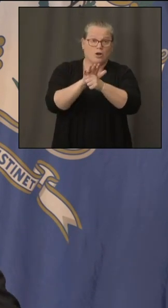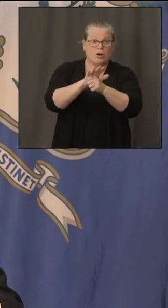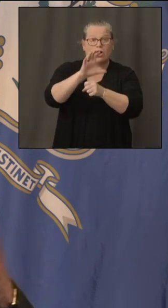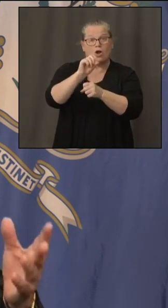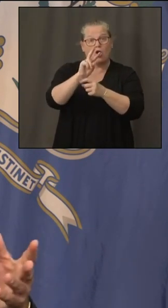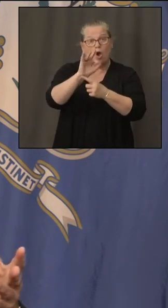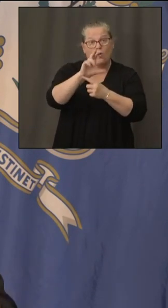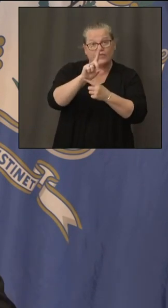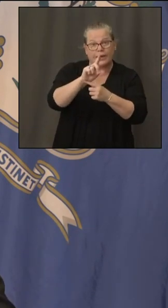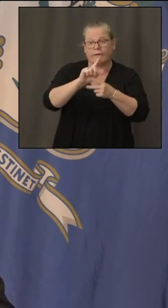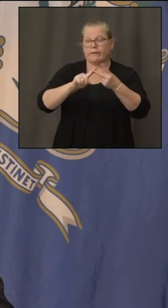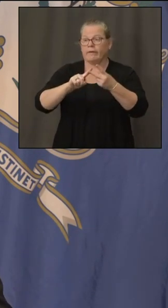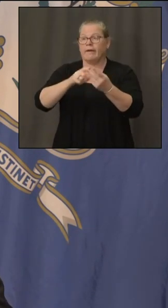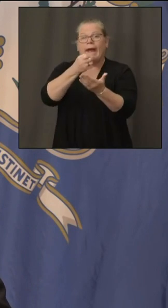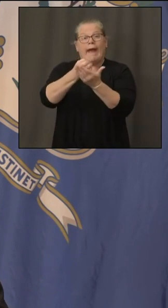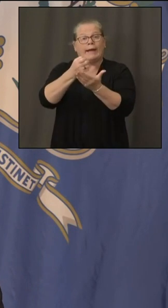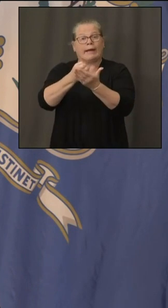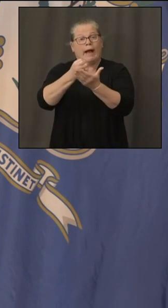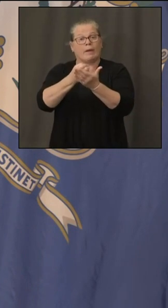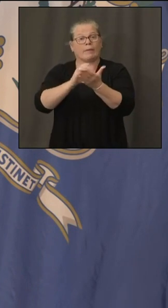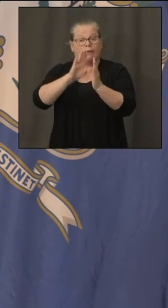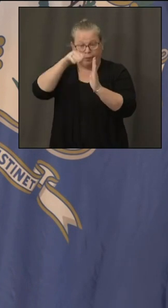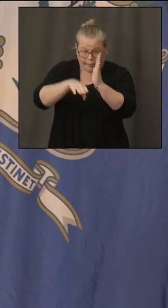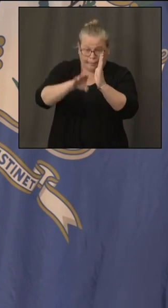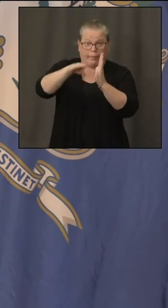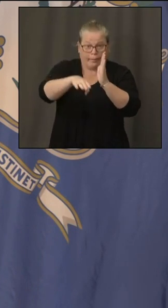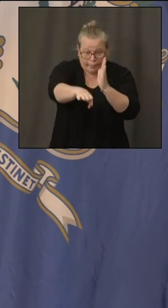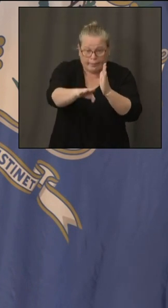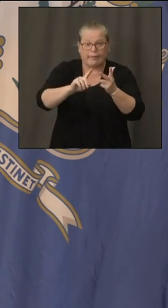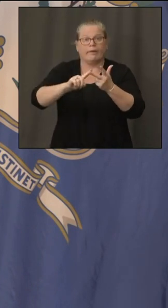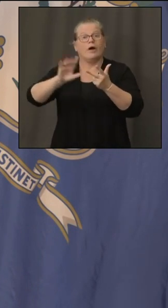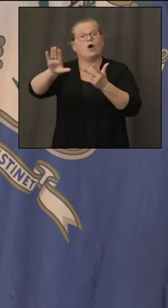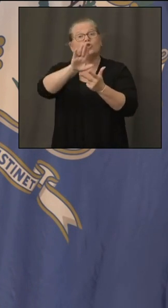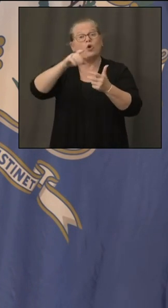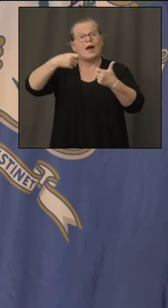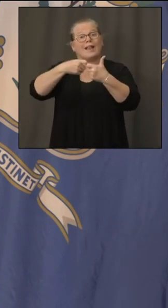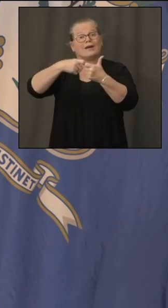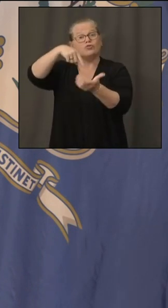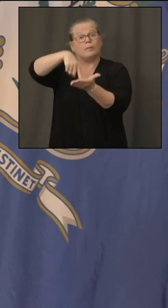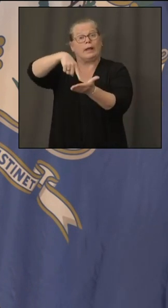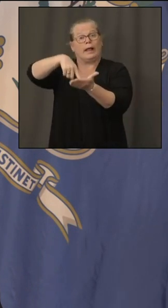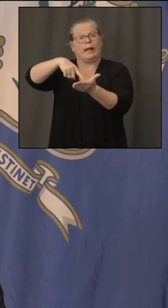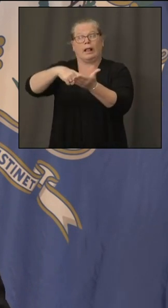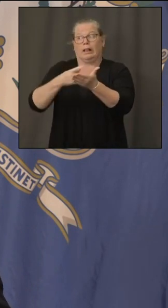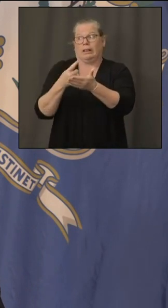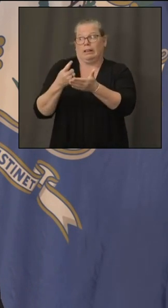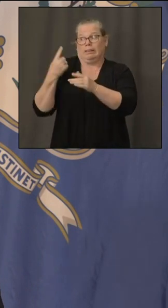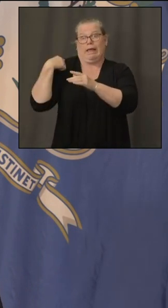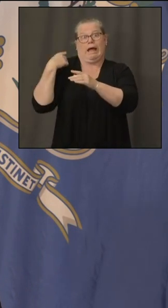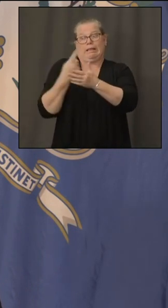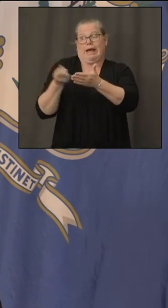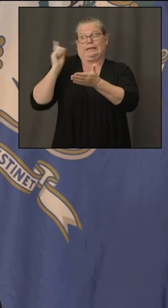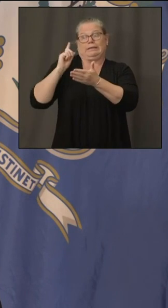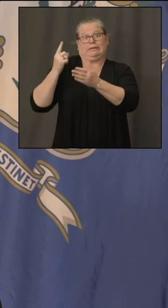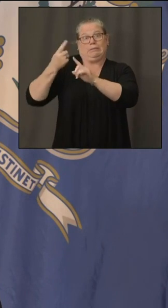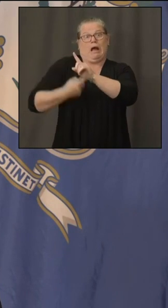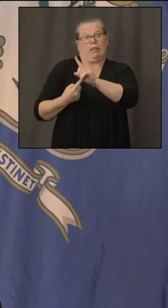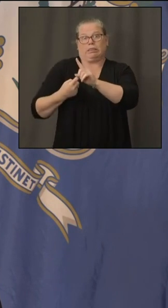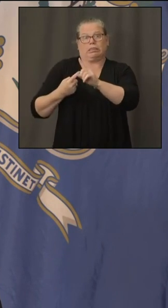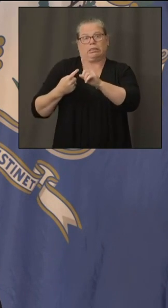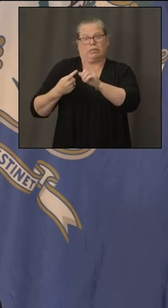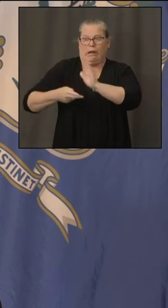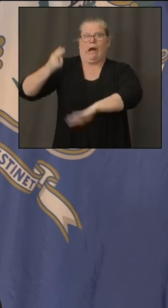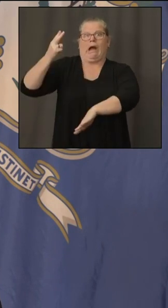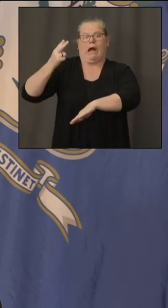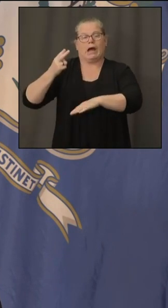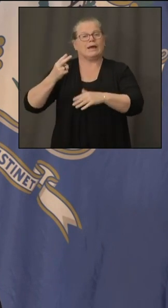you got last week all of a sudden your power is not on and it's impacting at one point forty six percent of this state um first thing i got to do is